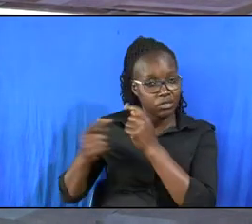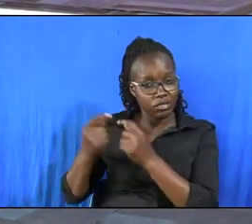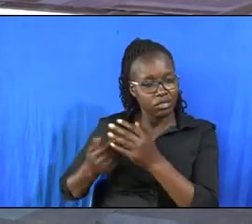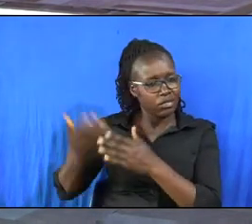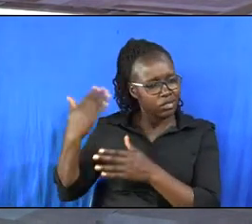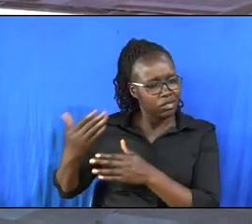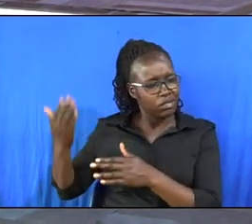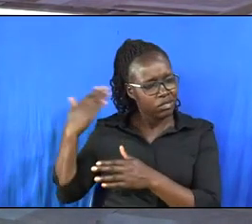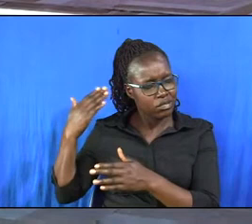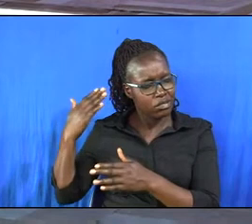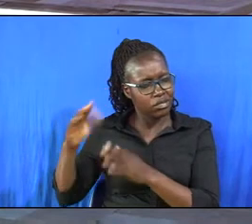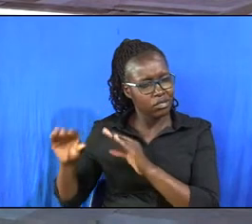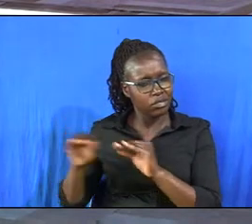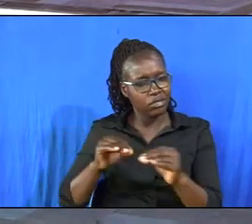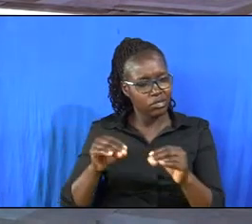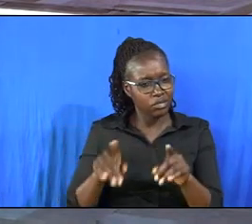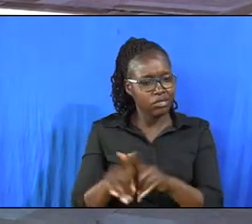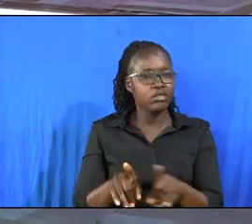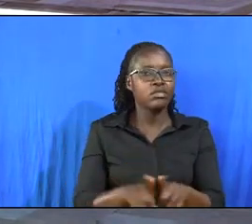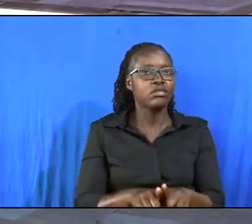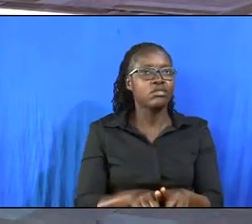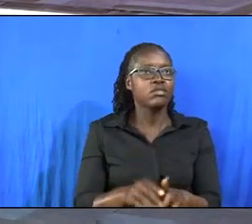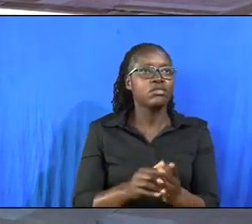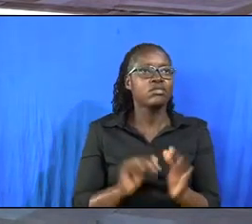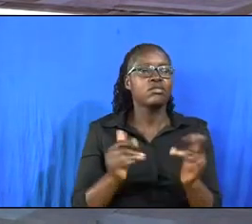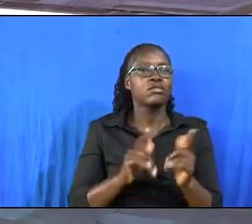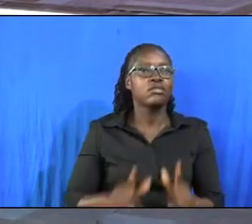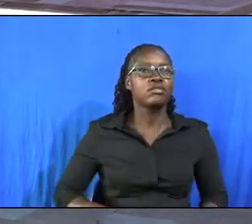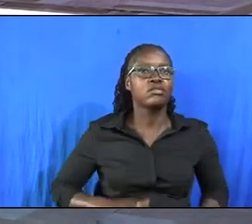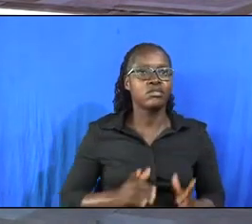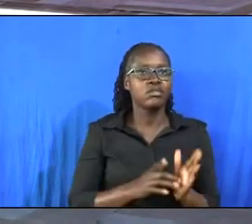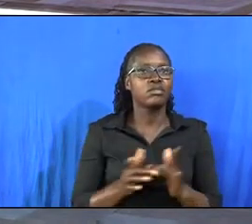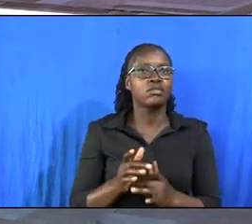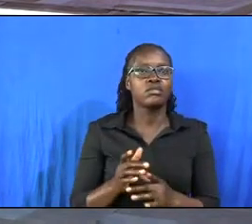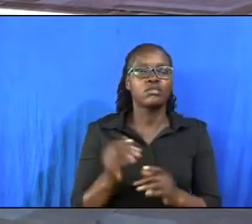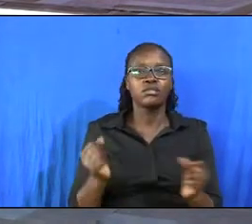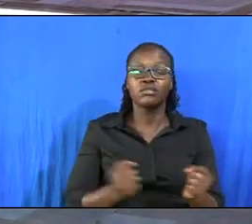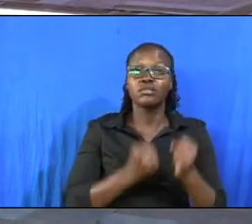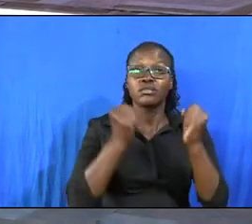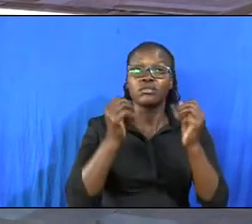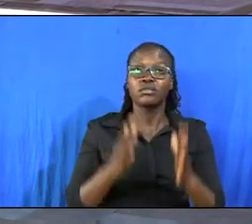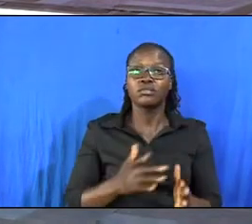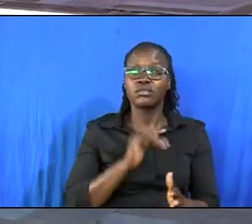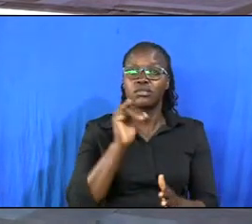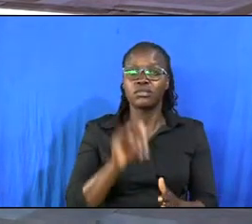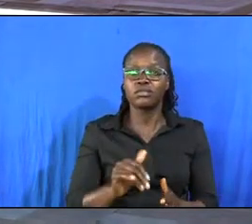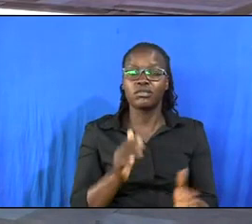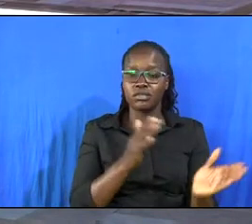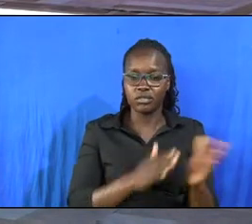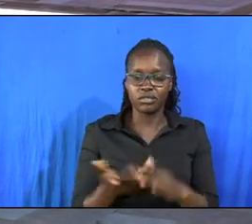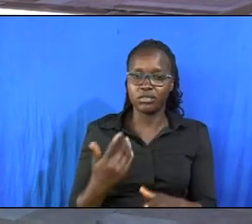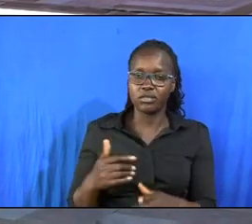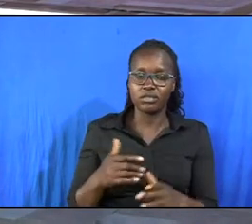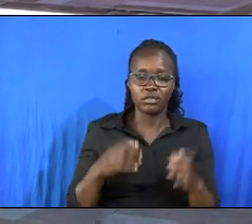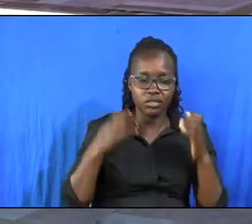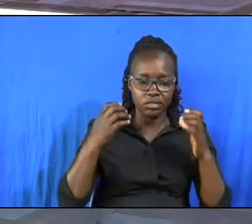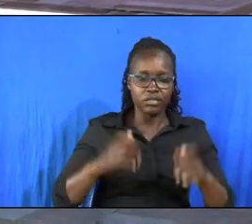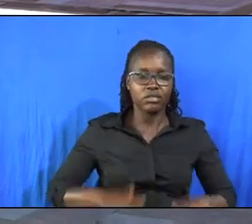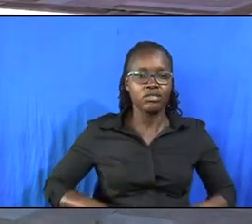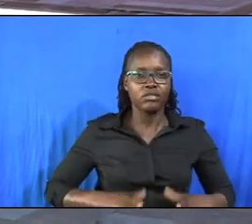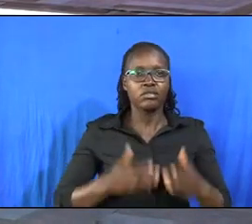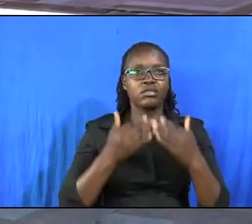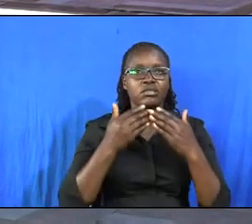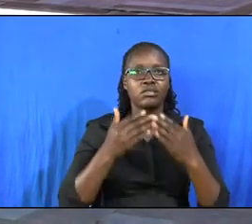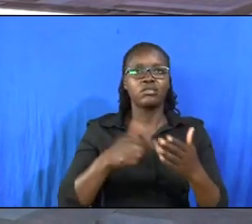of your forefathers, and moving along in this new life with Jesus Christ, the conqueror, so that he may prepare us for eternal life.